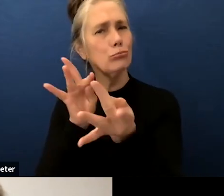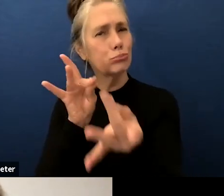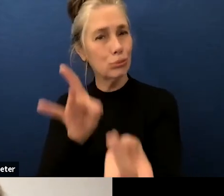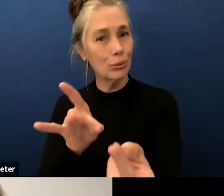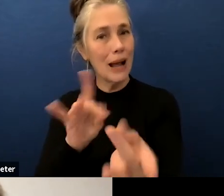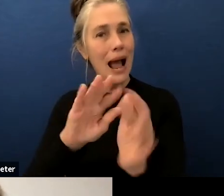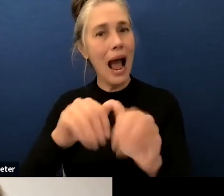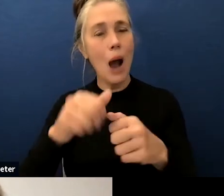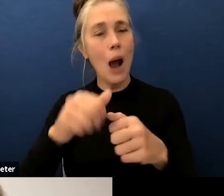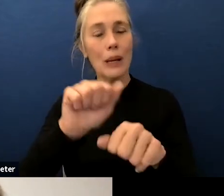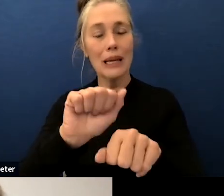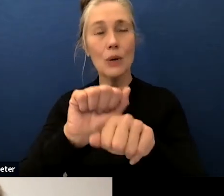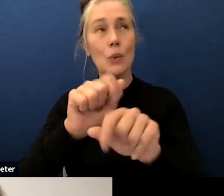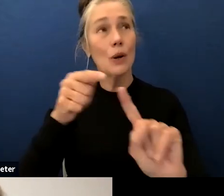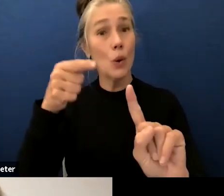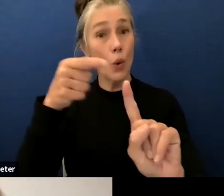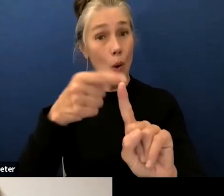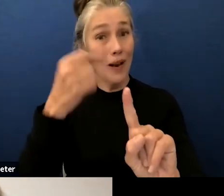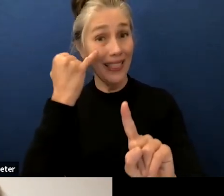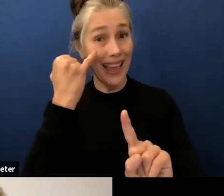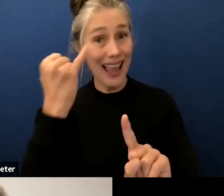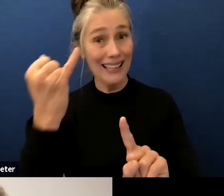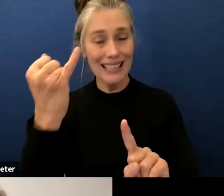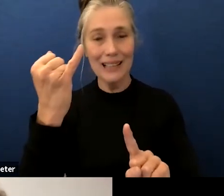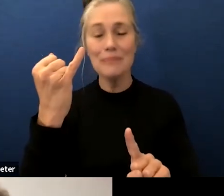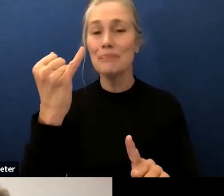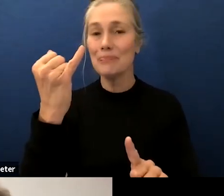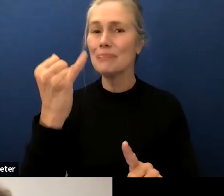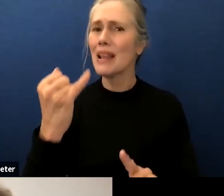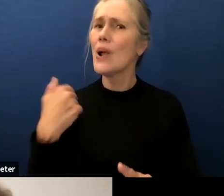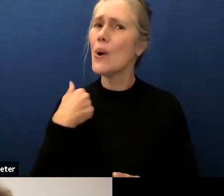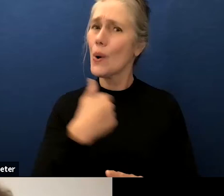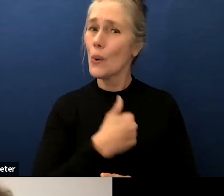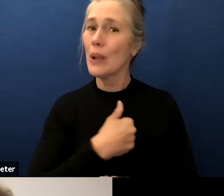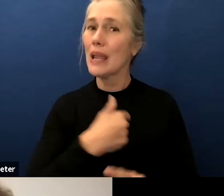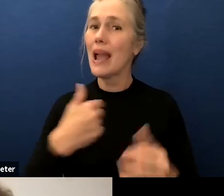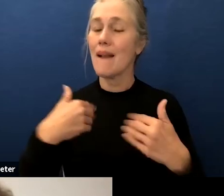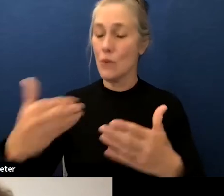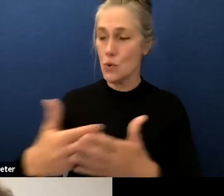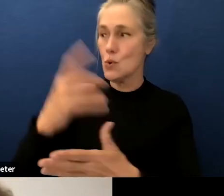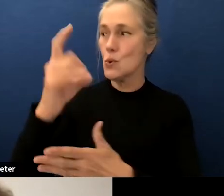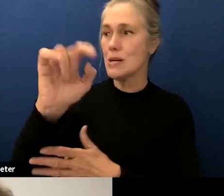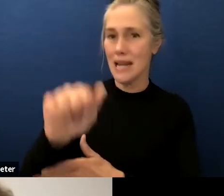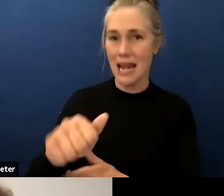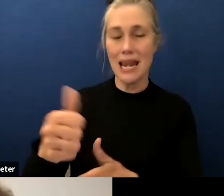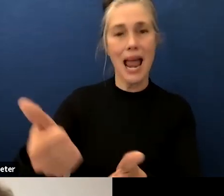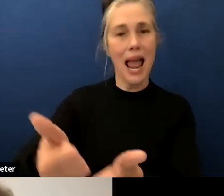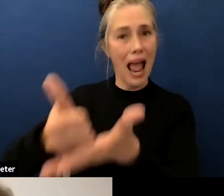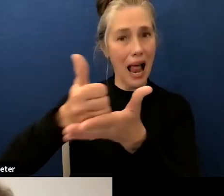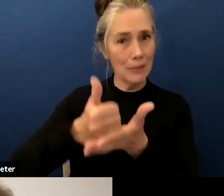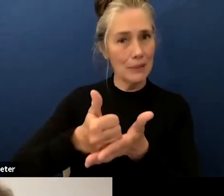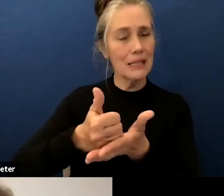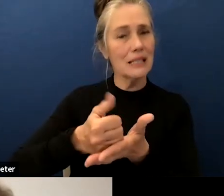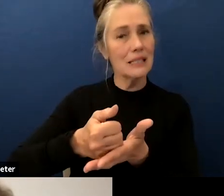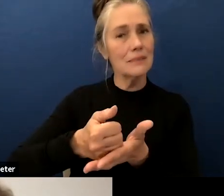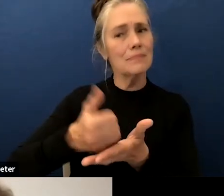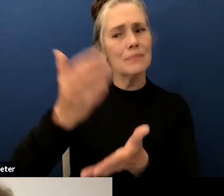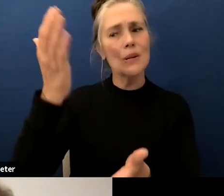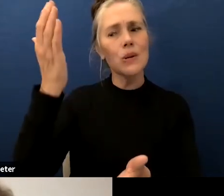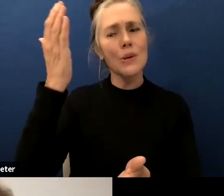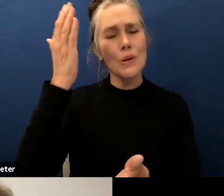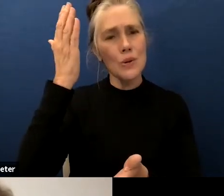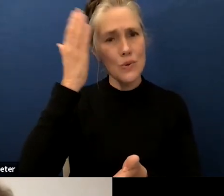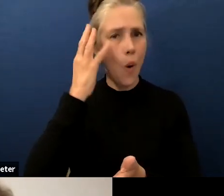work towards this this idea knowing that we know better with the data that we that we now have uh presented